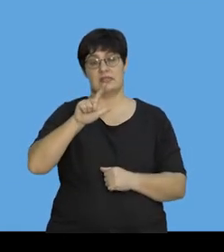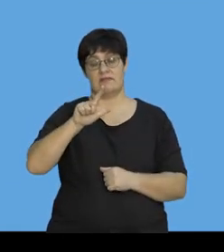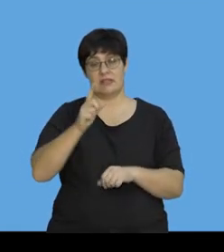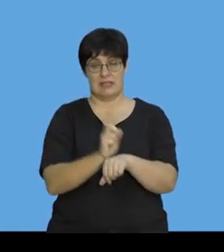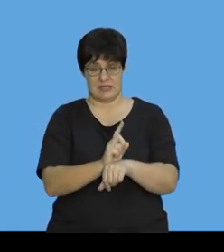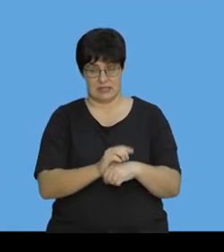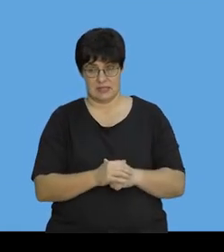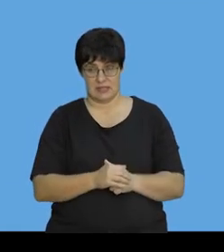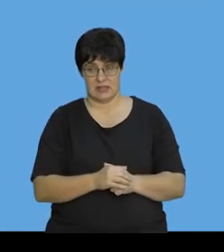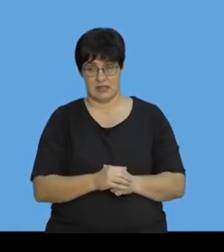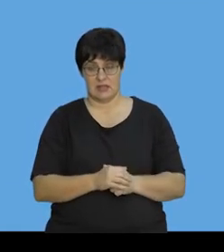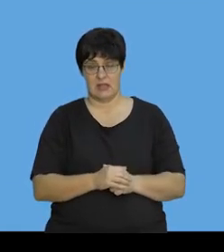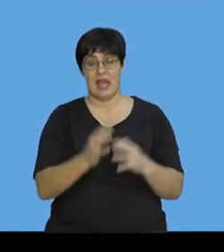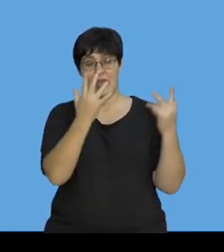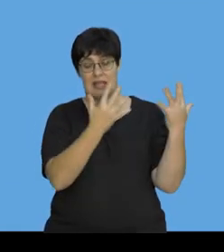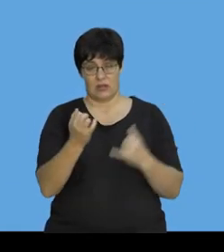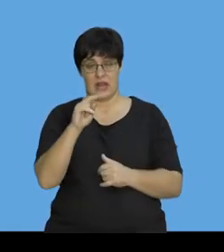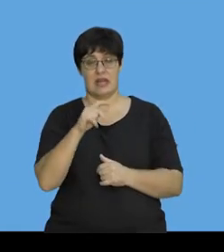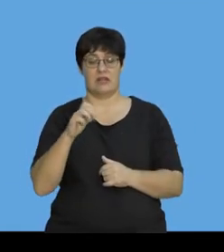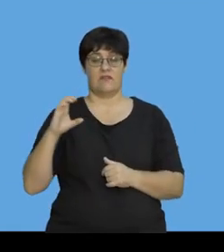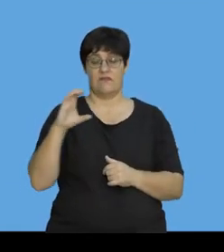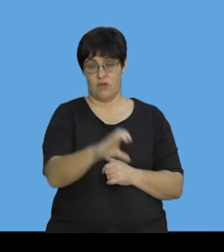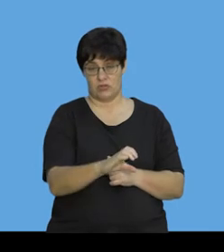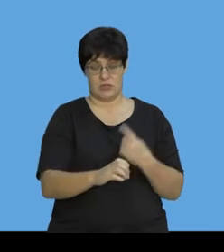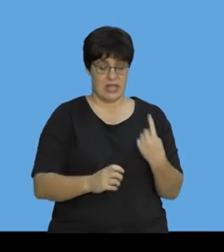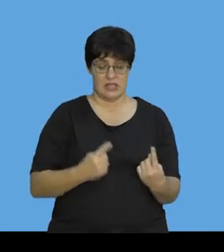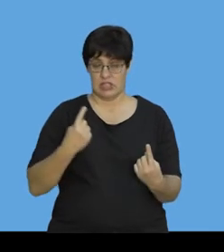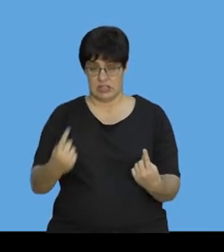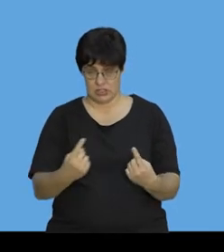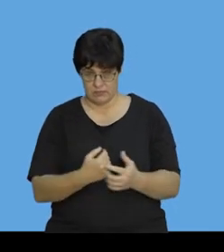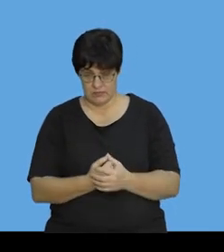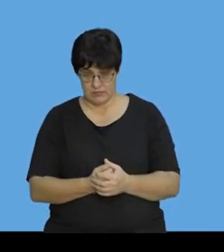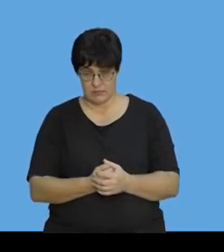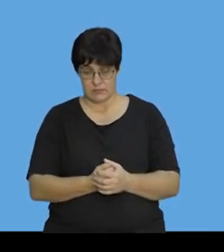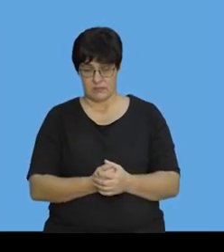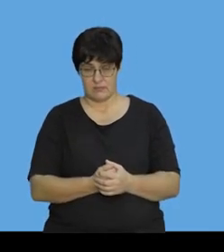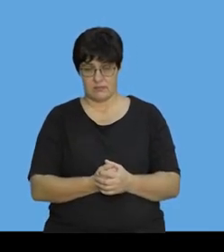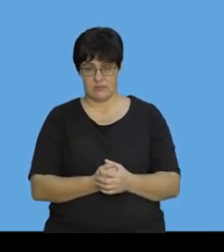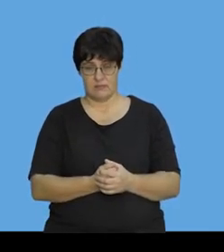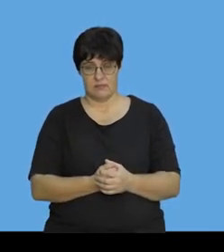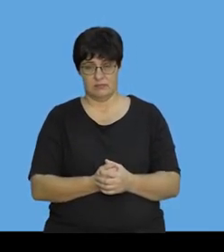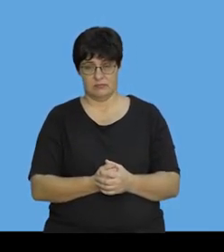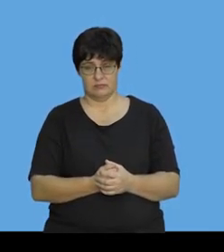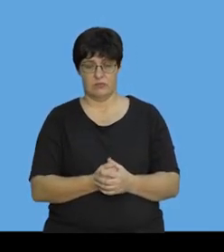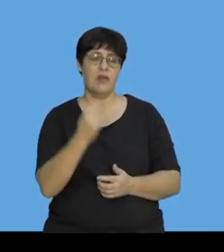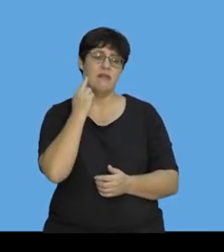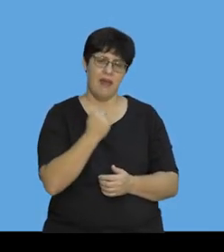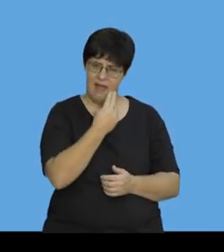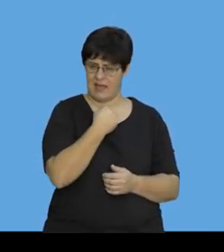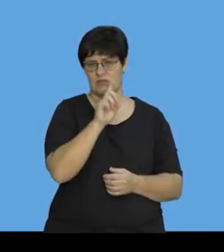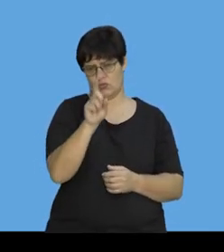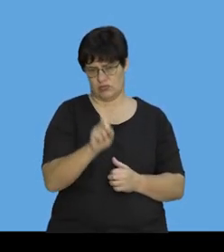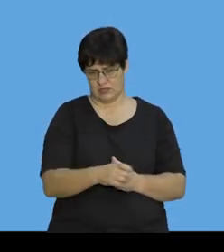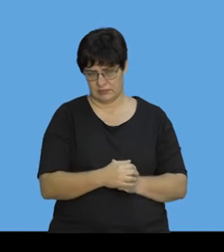seconds. This is the second question. Calculate the net force on each freight train. They've been really